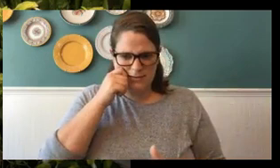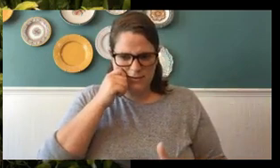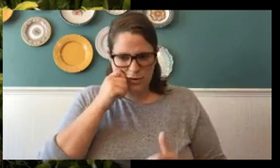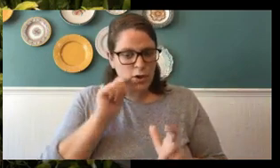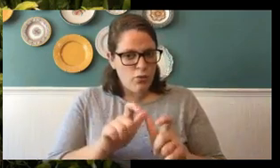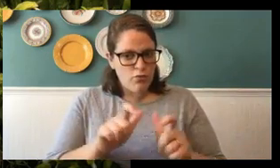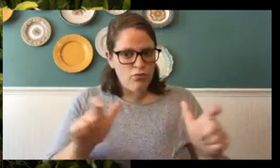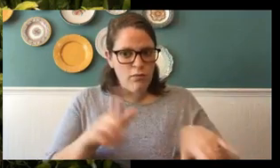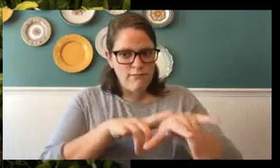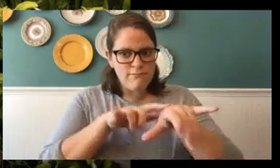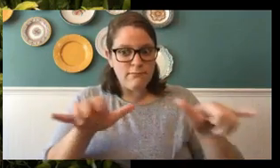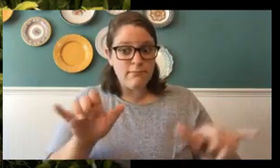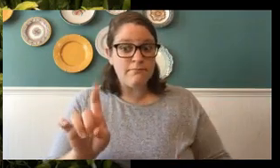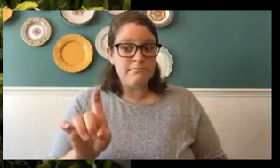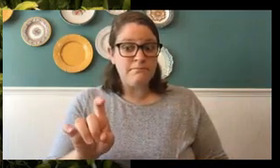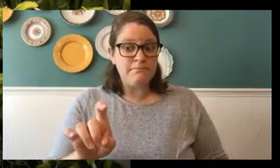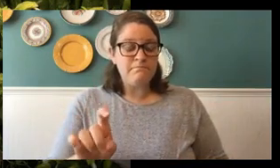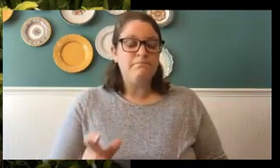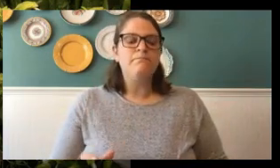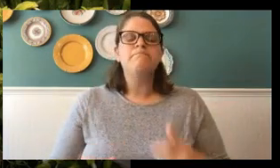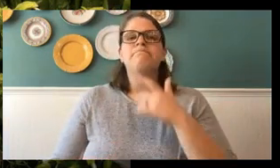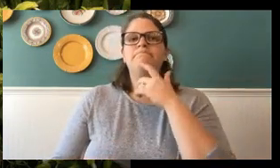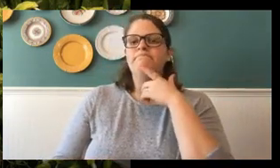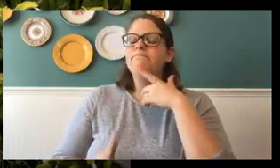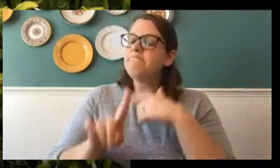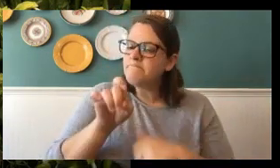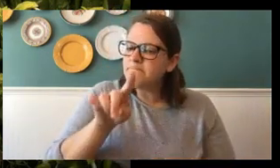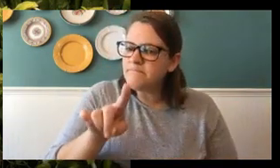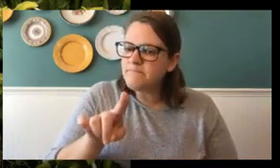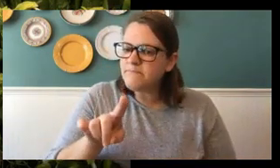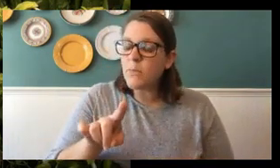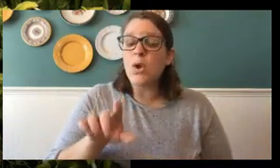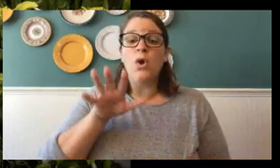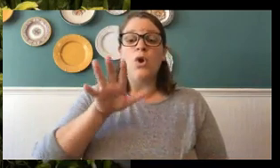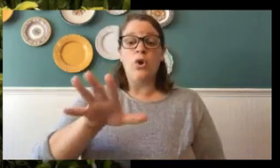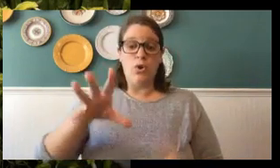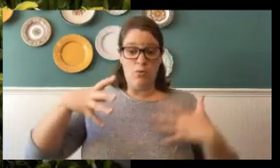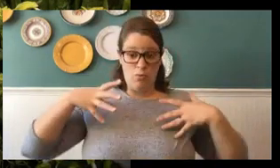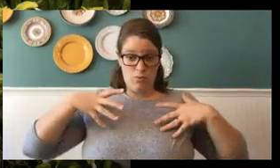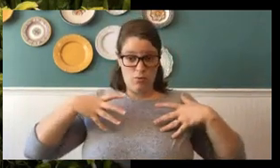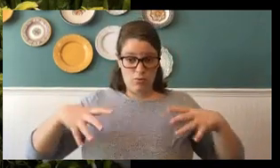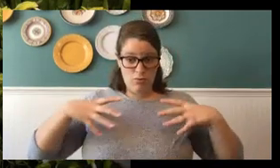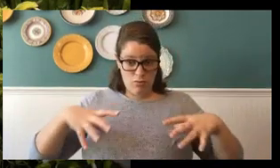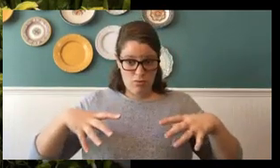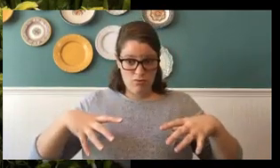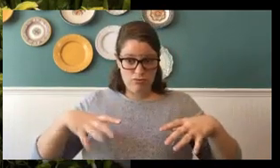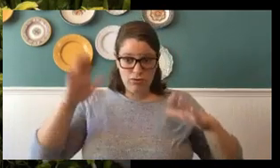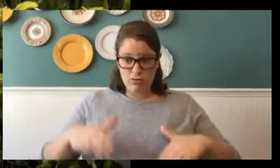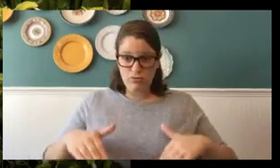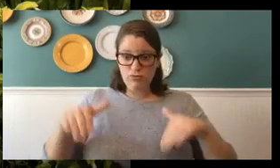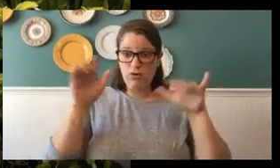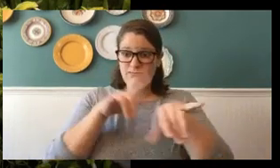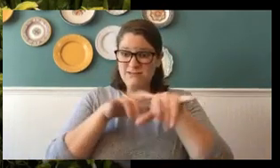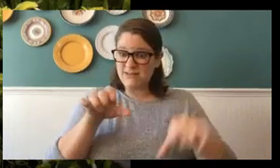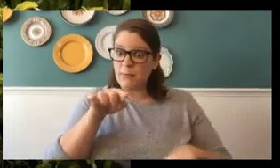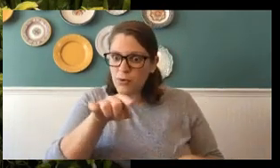him? Hmm, now let me ask you, when you grow, do your clothes grow with you? Nope,